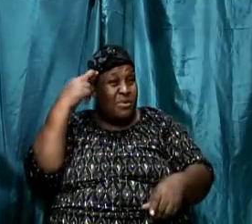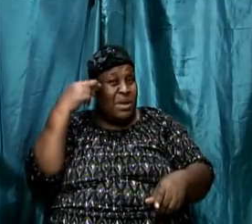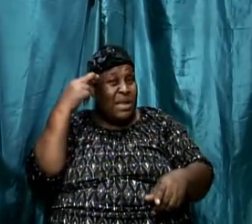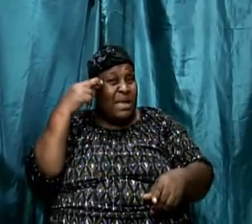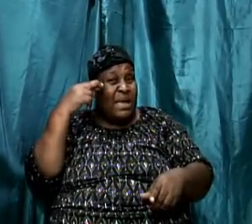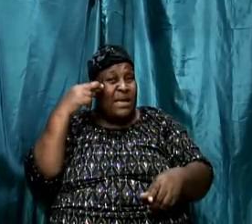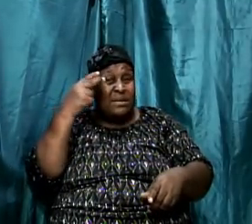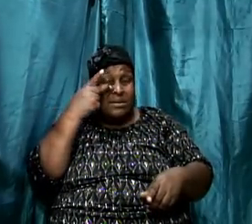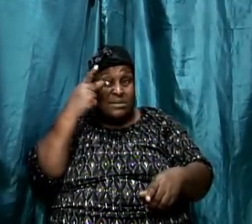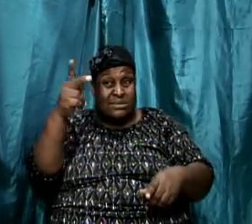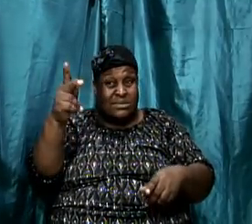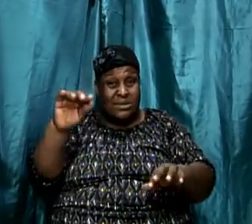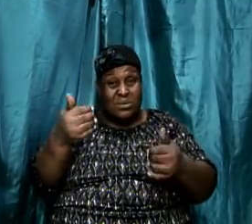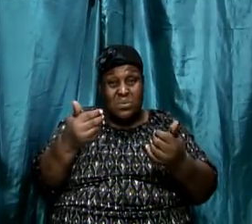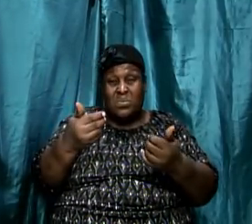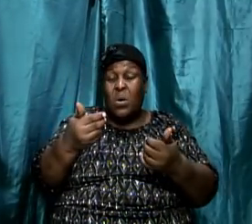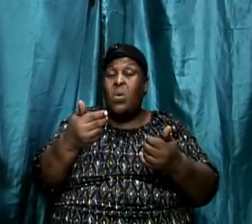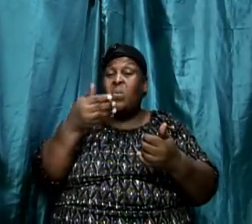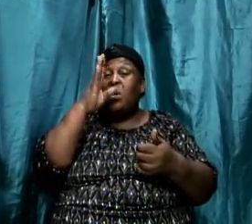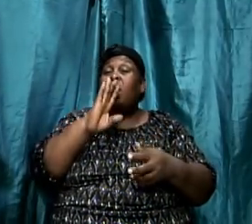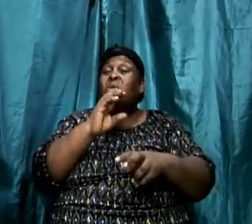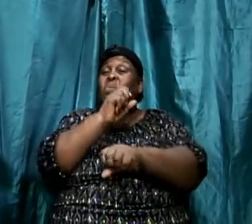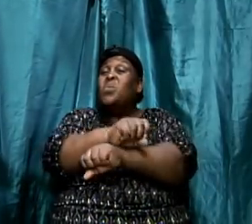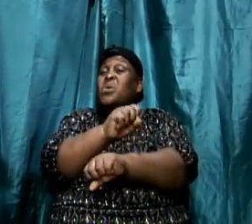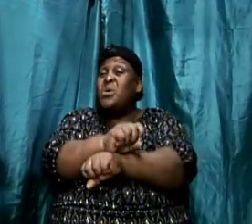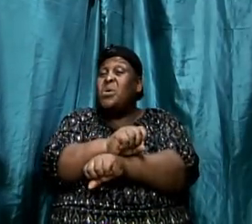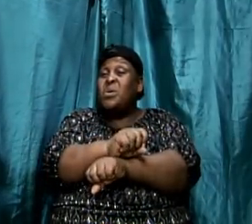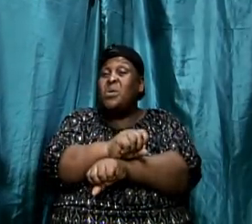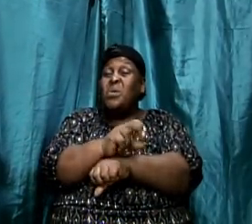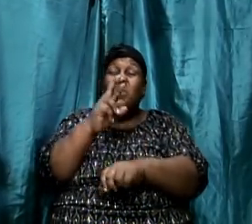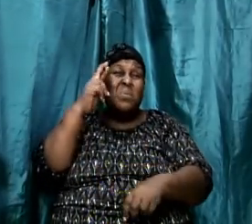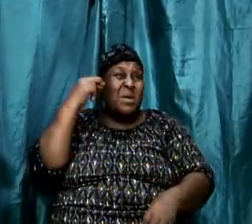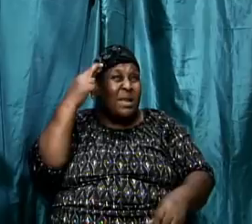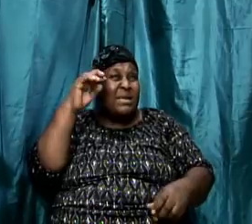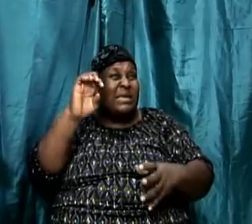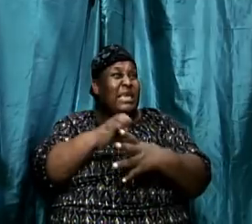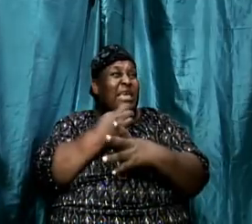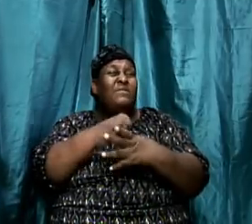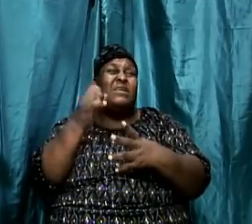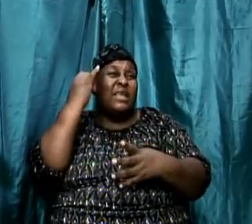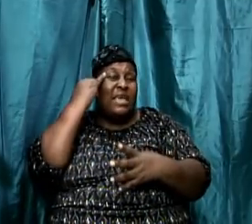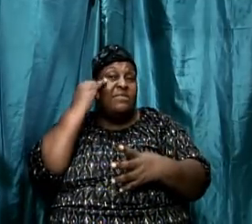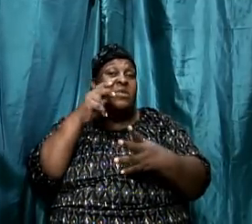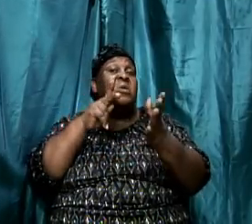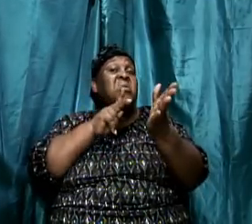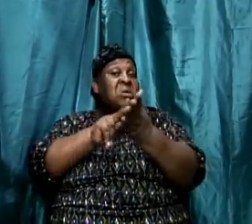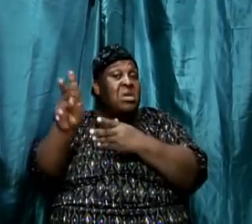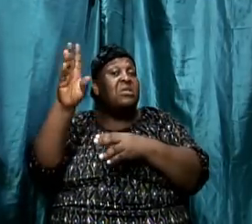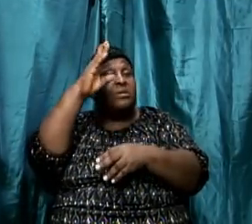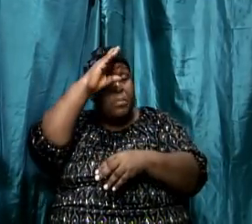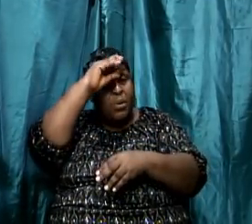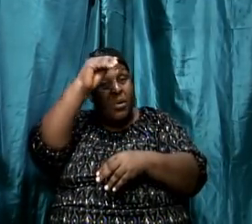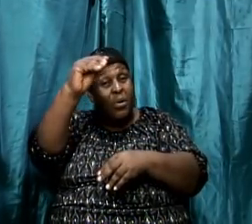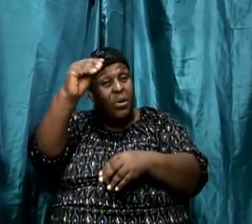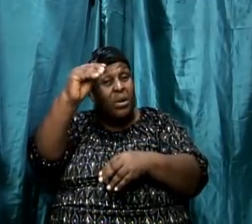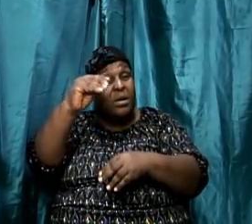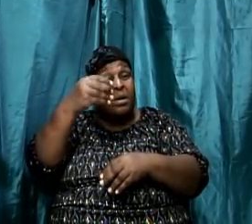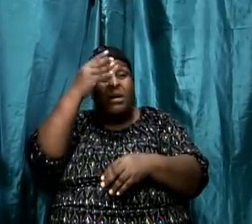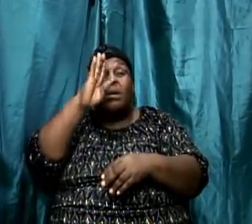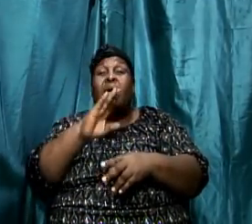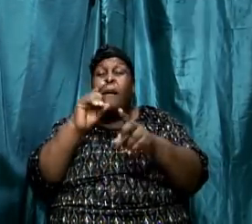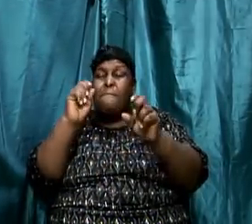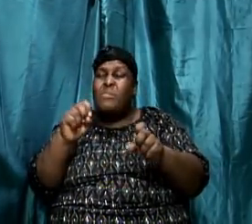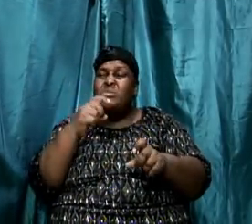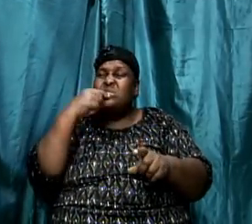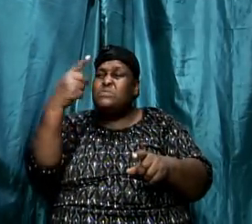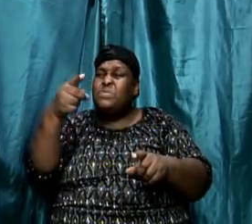you see how God operates. Amen. He realized that even if he had killed the boy, God must have spoken to him within that three days.